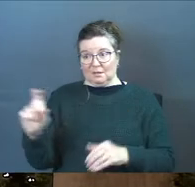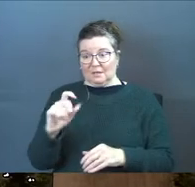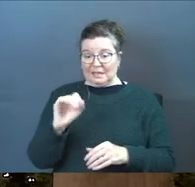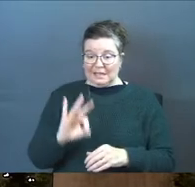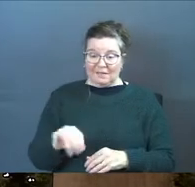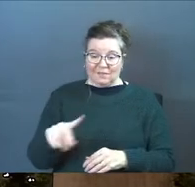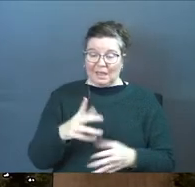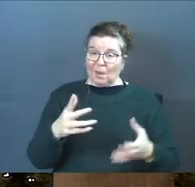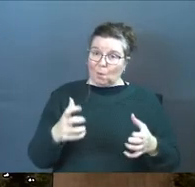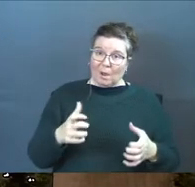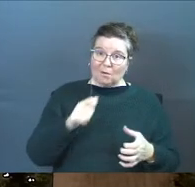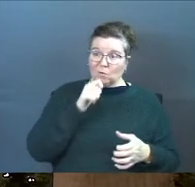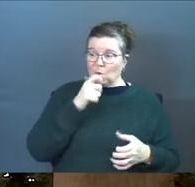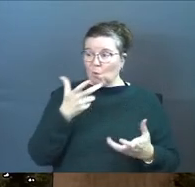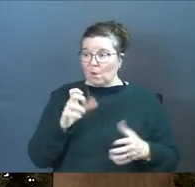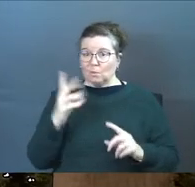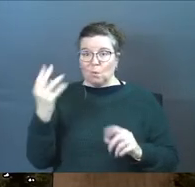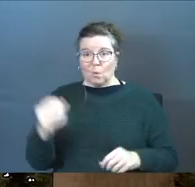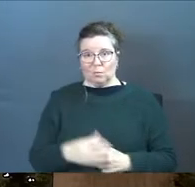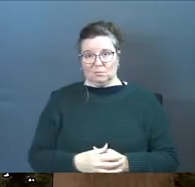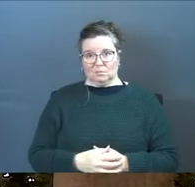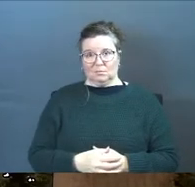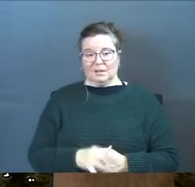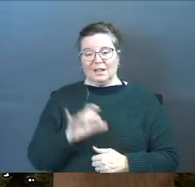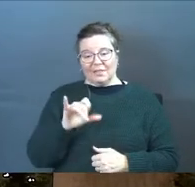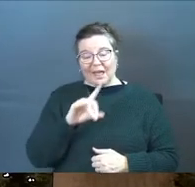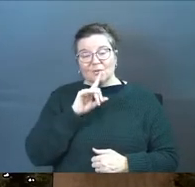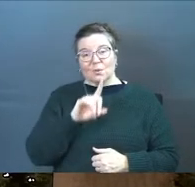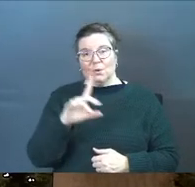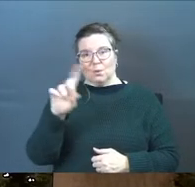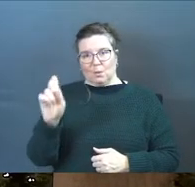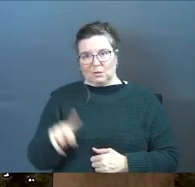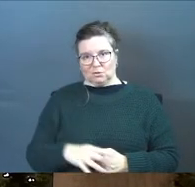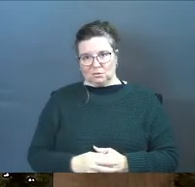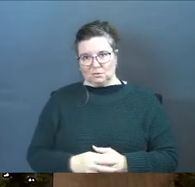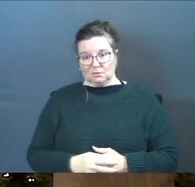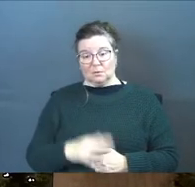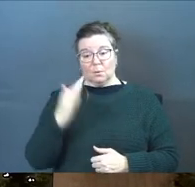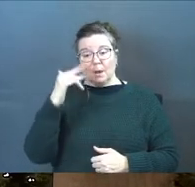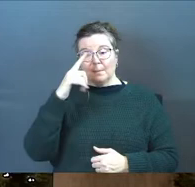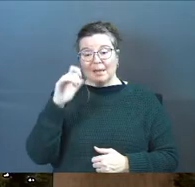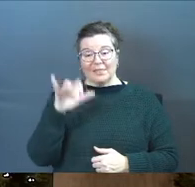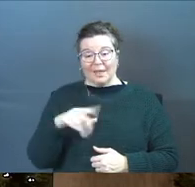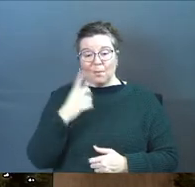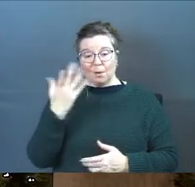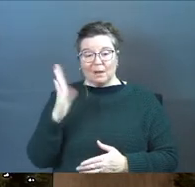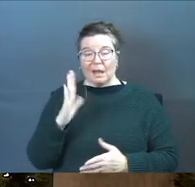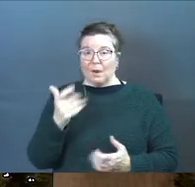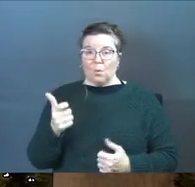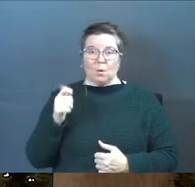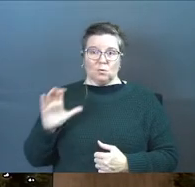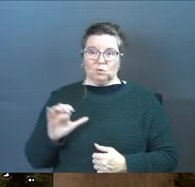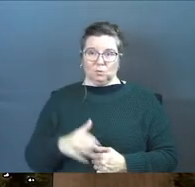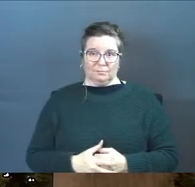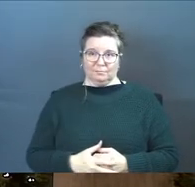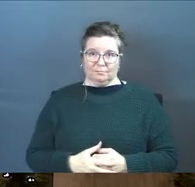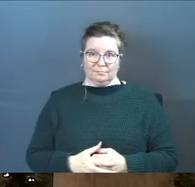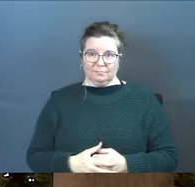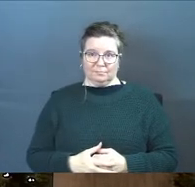whether or not they want to go that's the real question because that's what God won't do